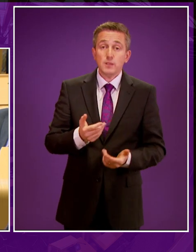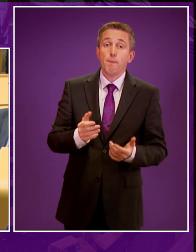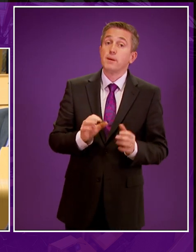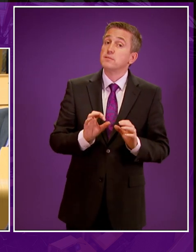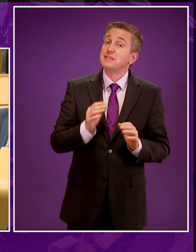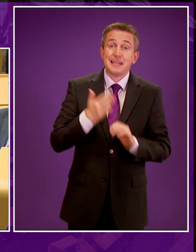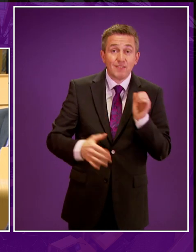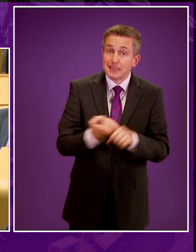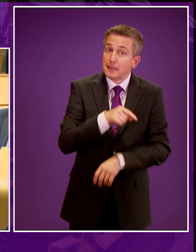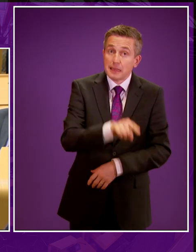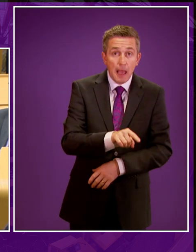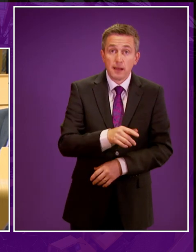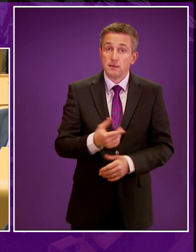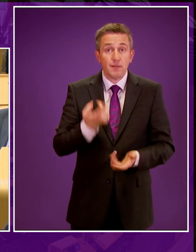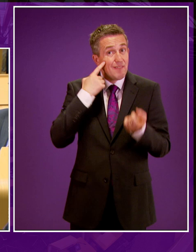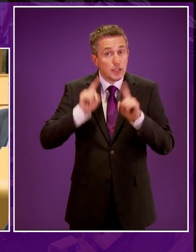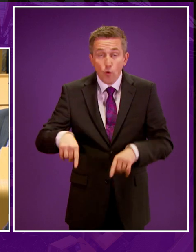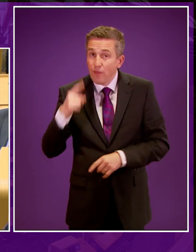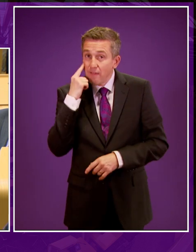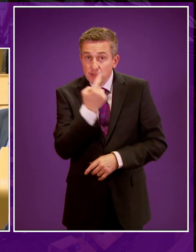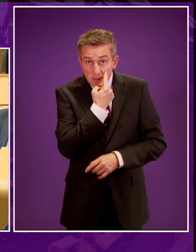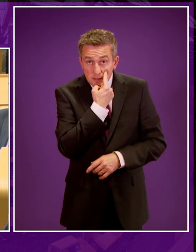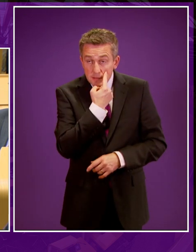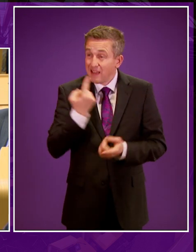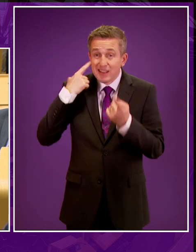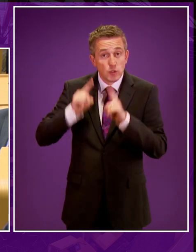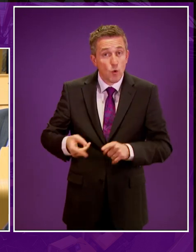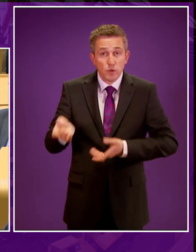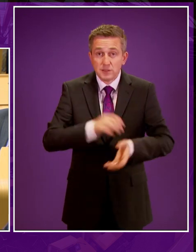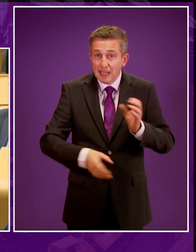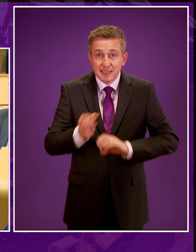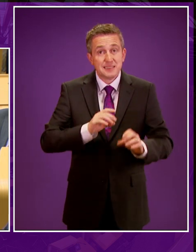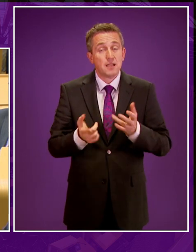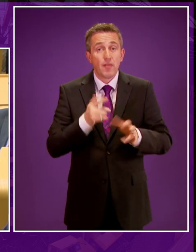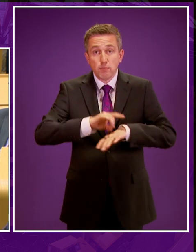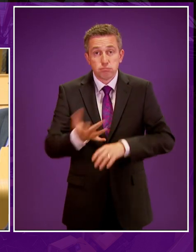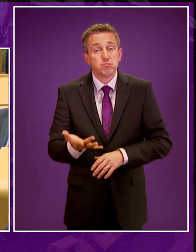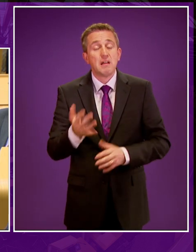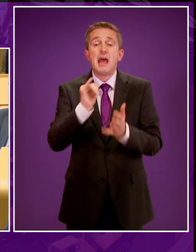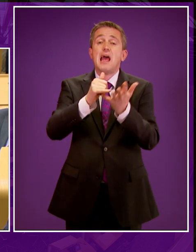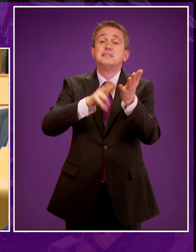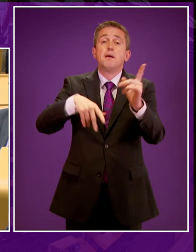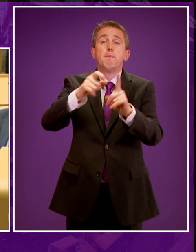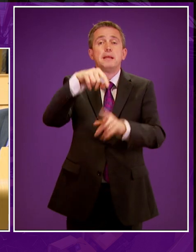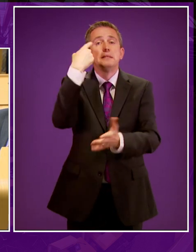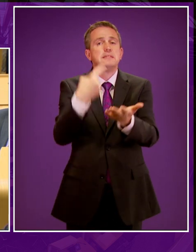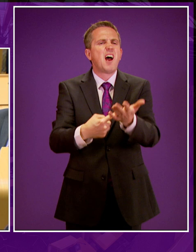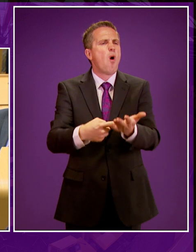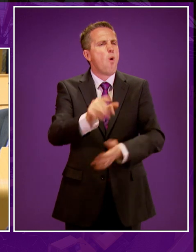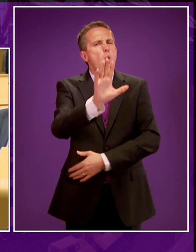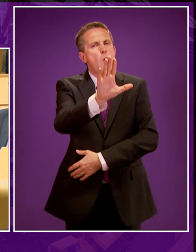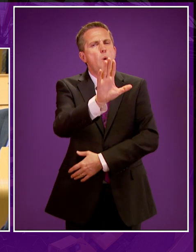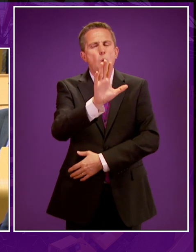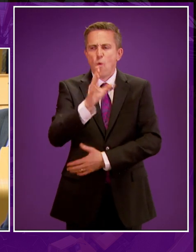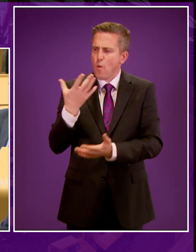evidence-led approach, rather than follow the clear advice of scientists and experts, the S&P has decided to hide behind a